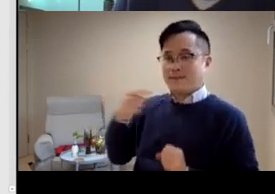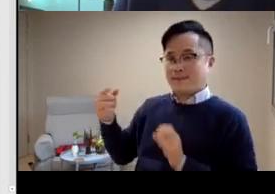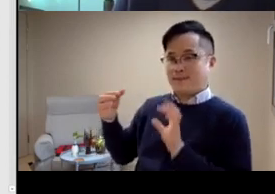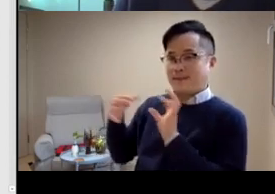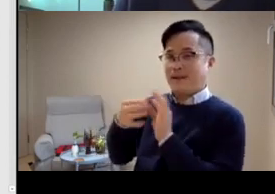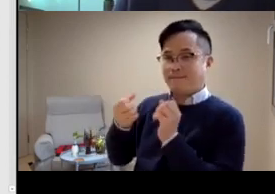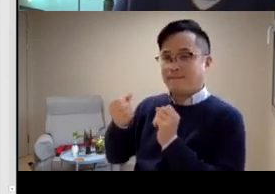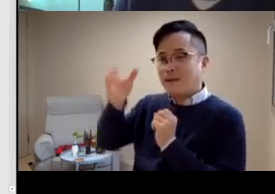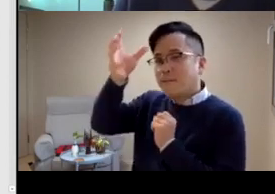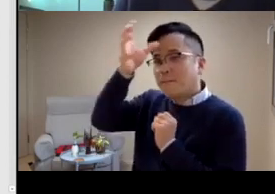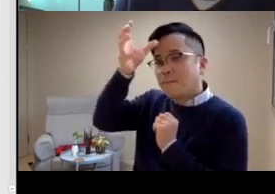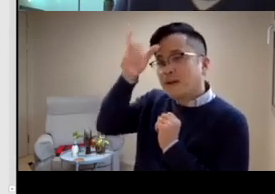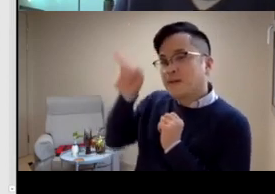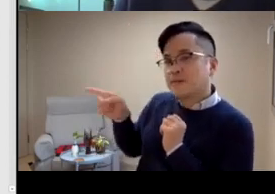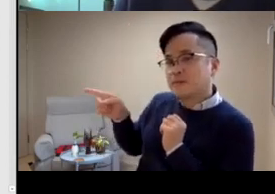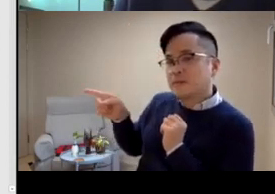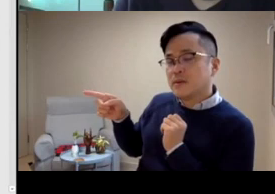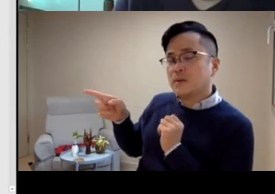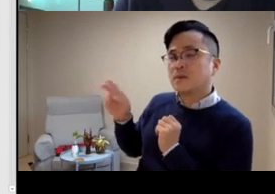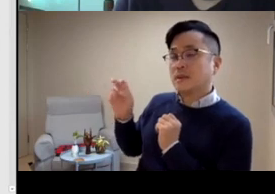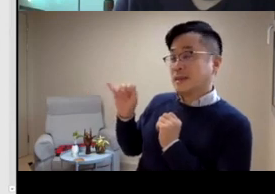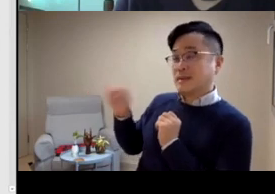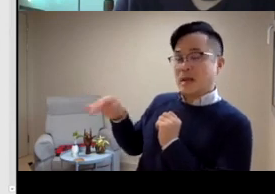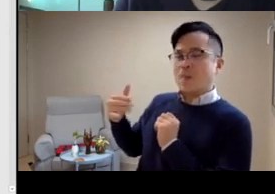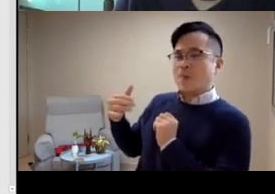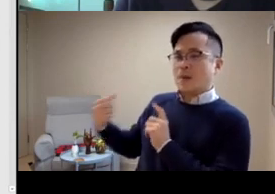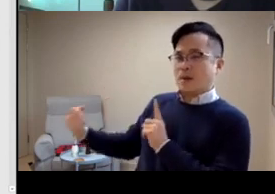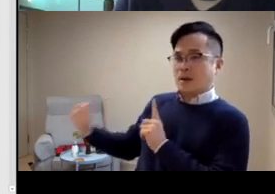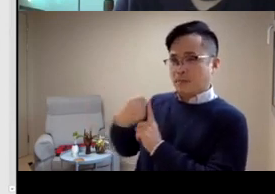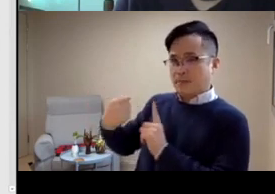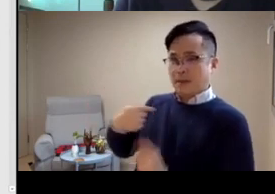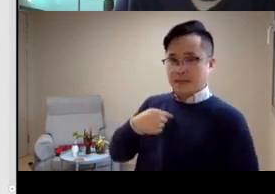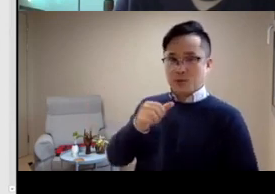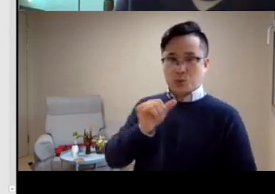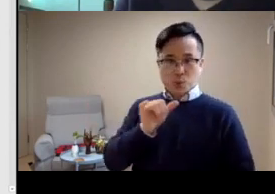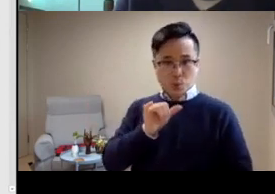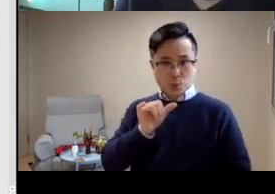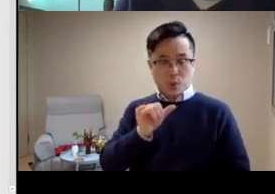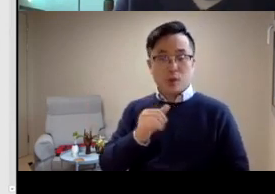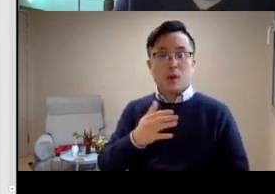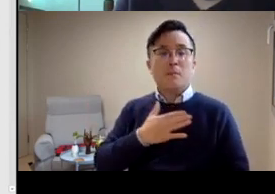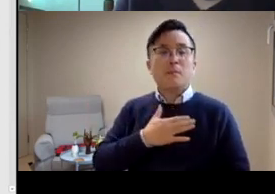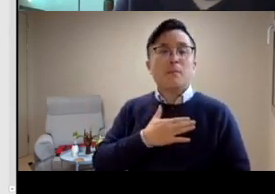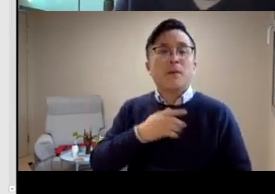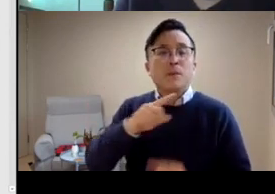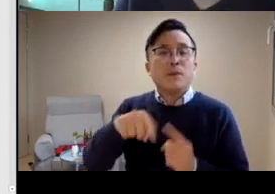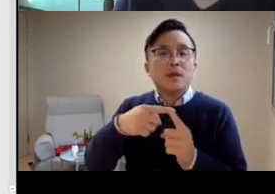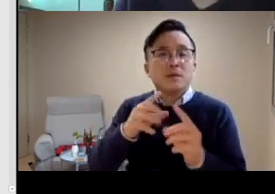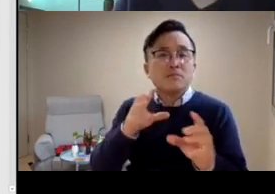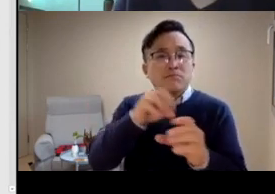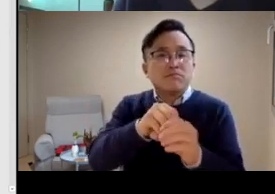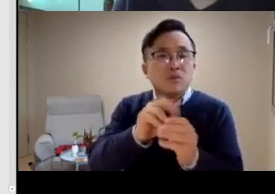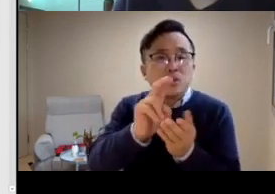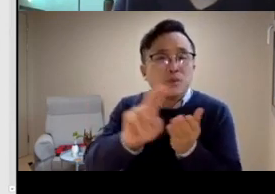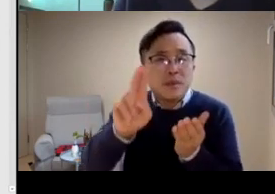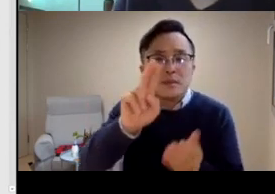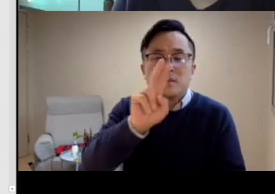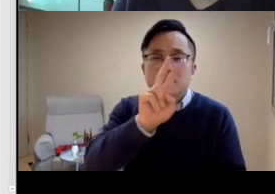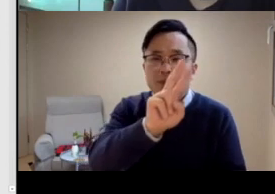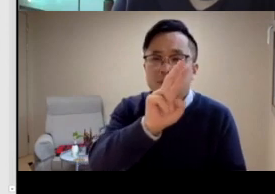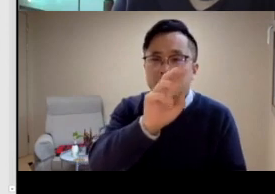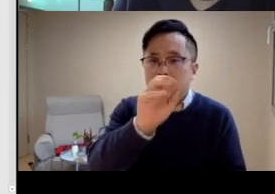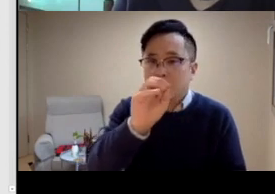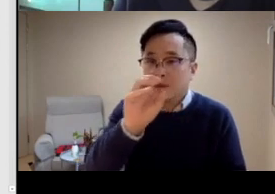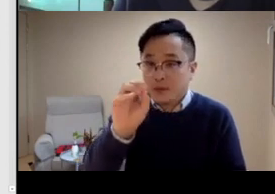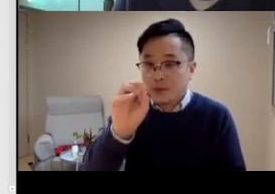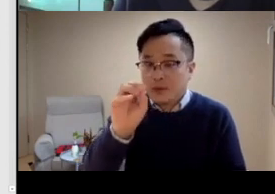And the president of the Korean Deaf Association is my father, in fact.